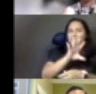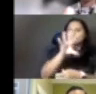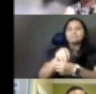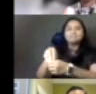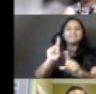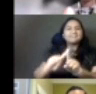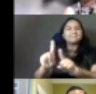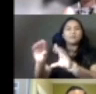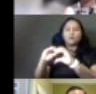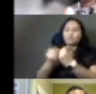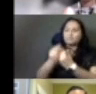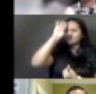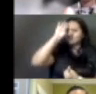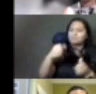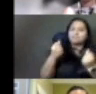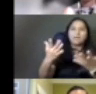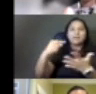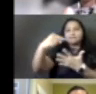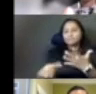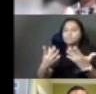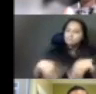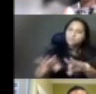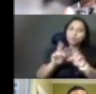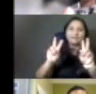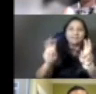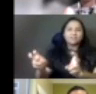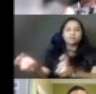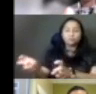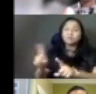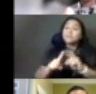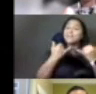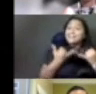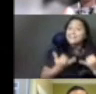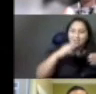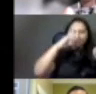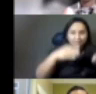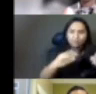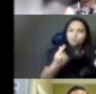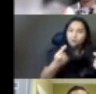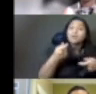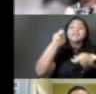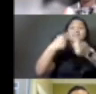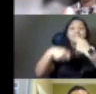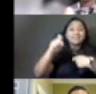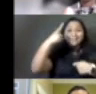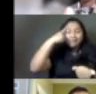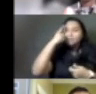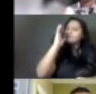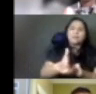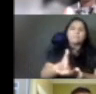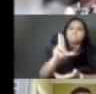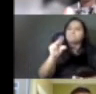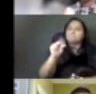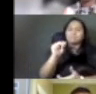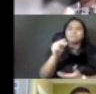issues are, but really what's at stake here is making sure that we stop this recall and that folks vote no. In the field, we're getting a lot of